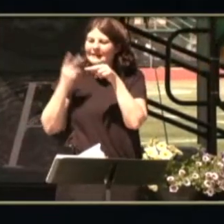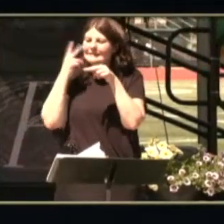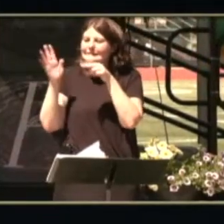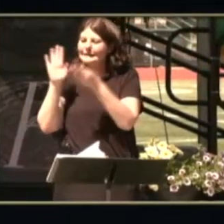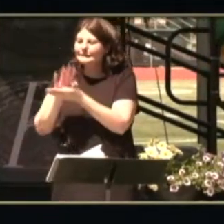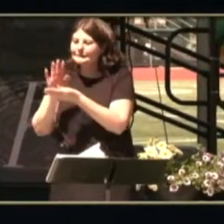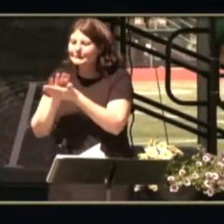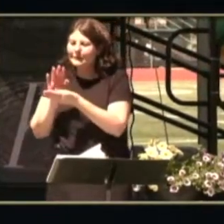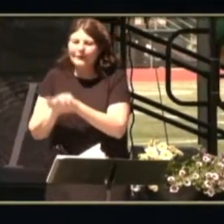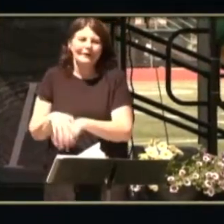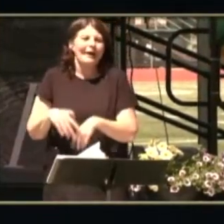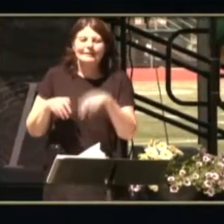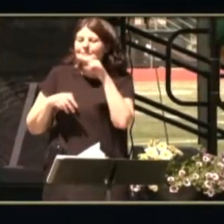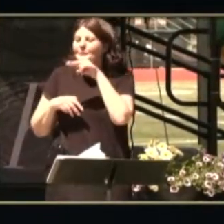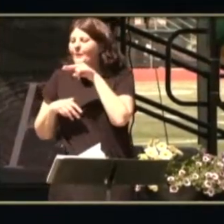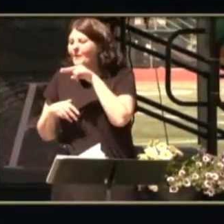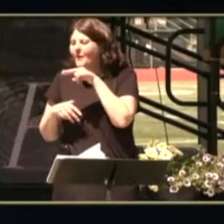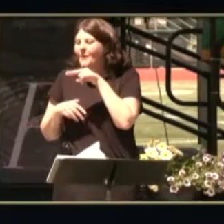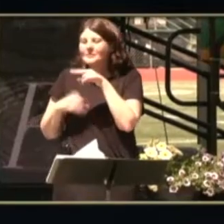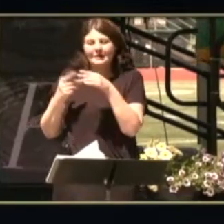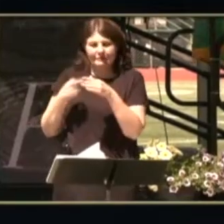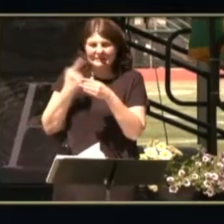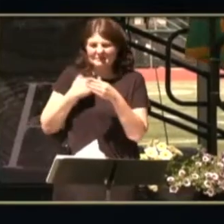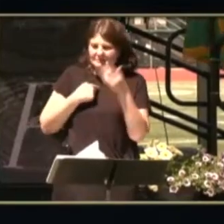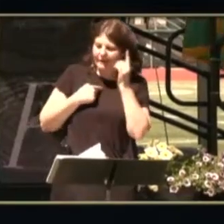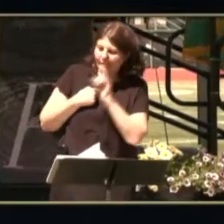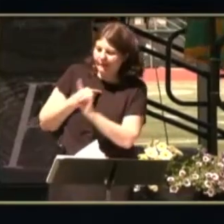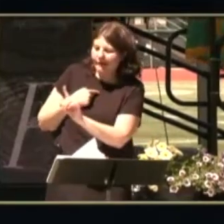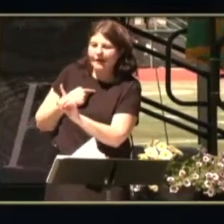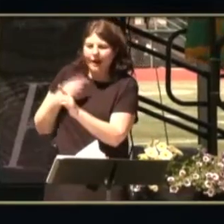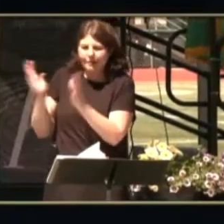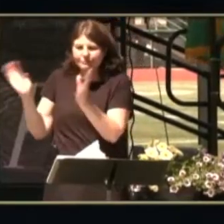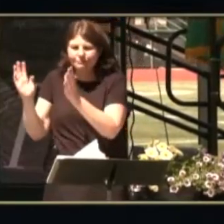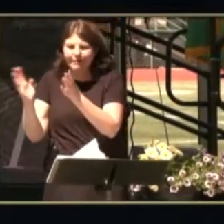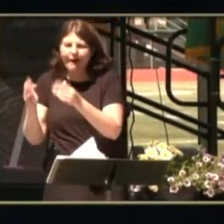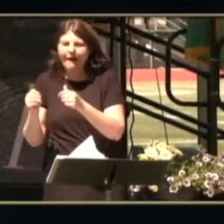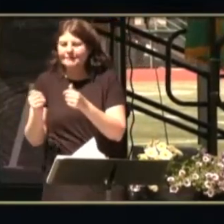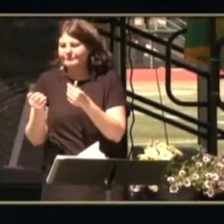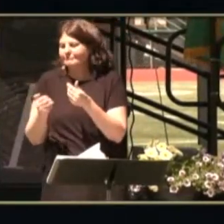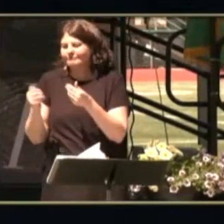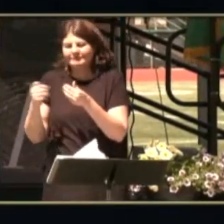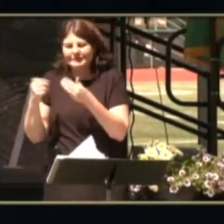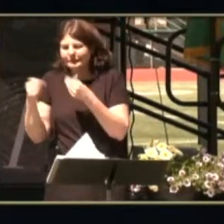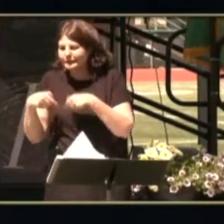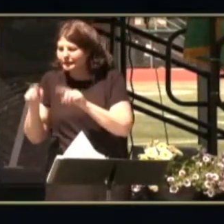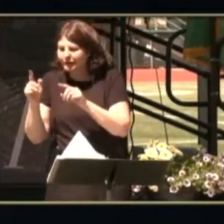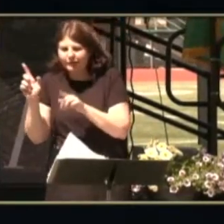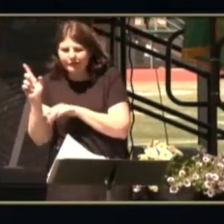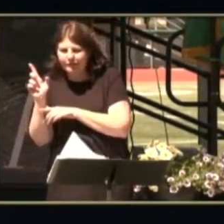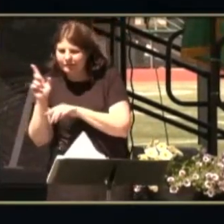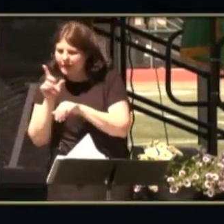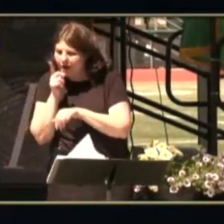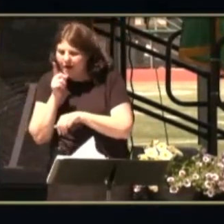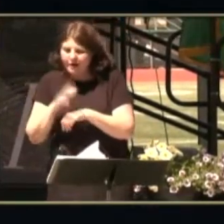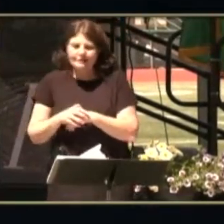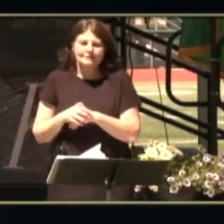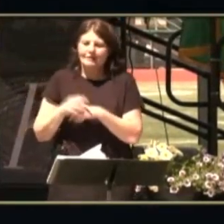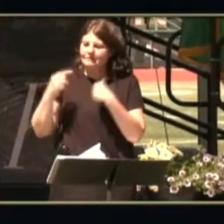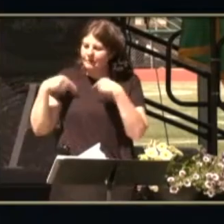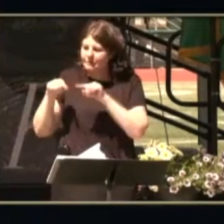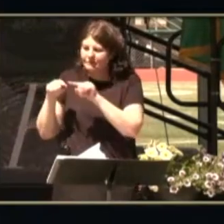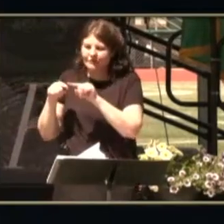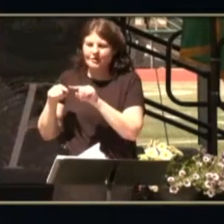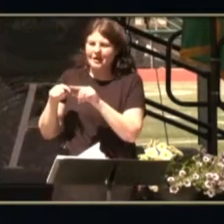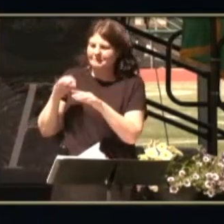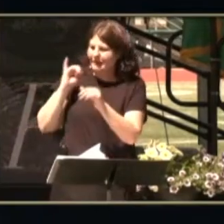soup i get to interact with a student out on the courtyard i've had the chance to do mock interviews with students inside the building